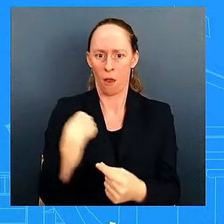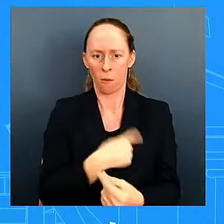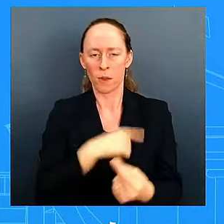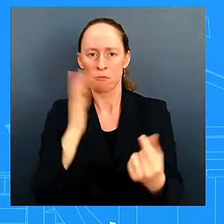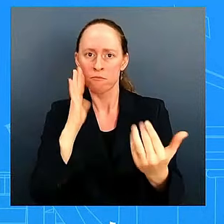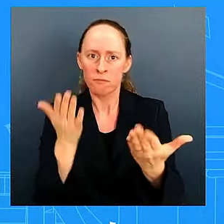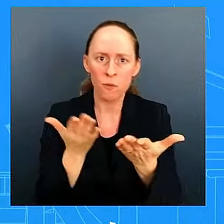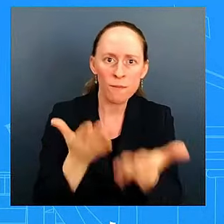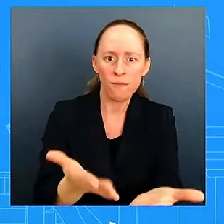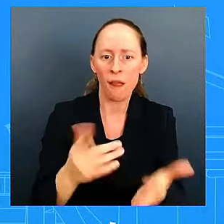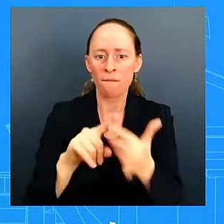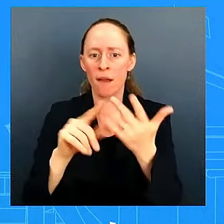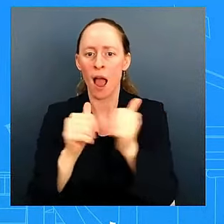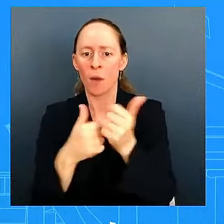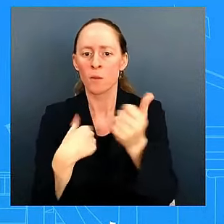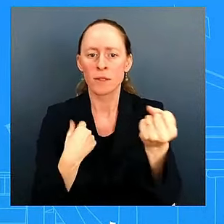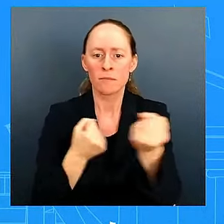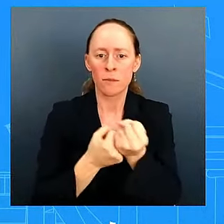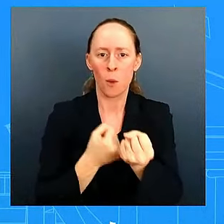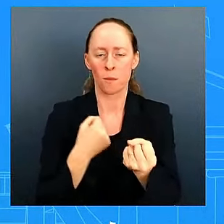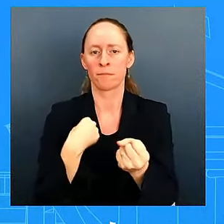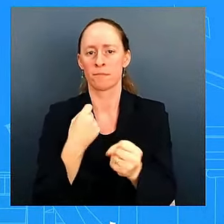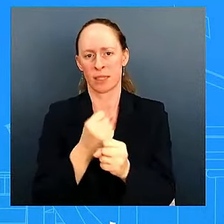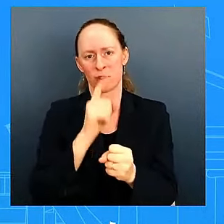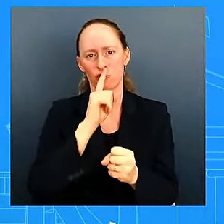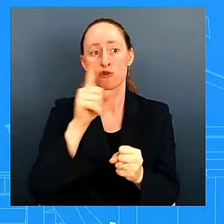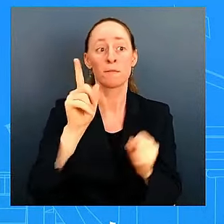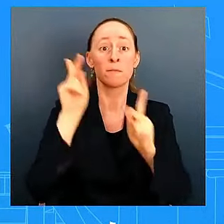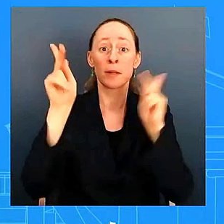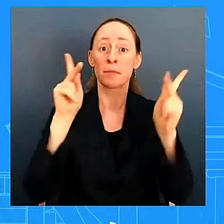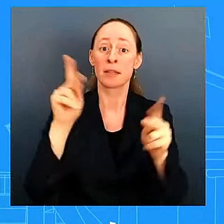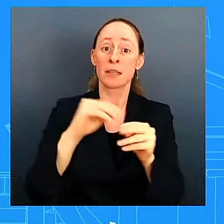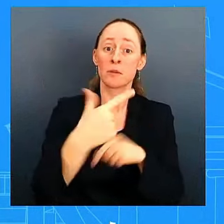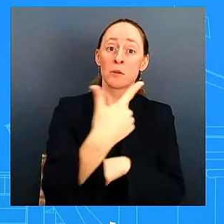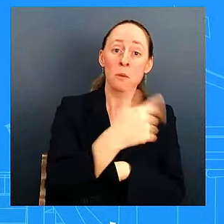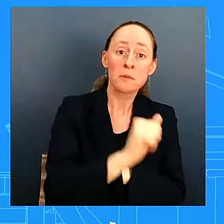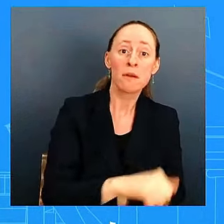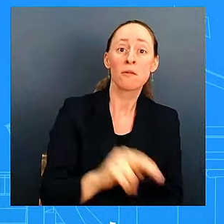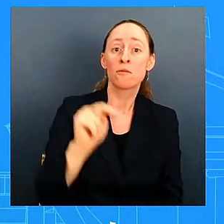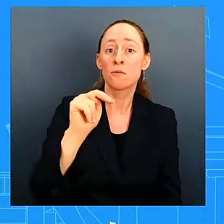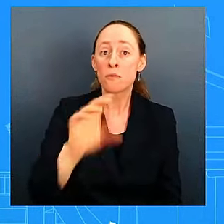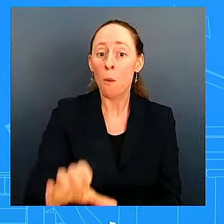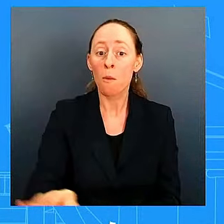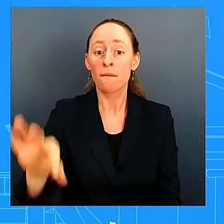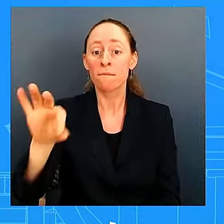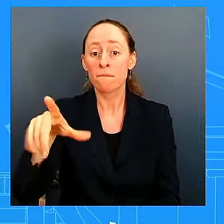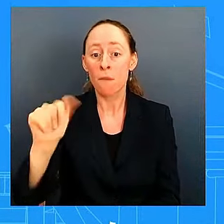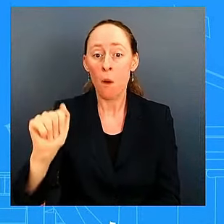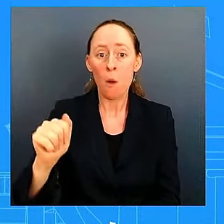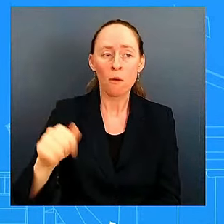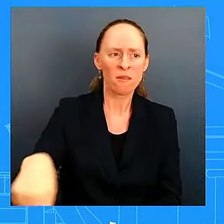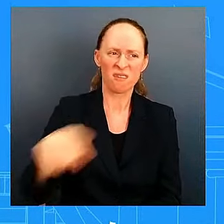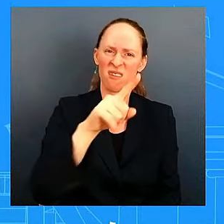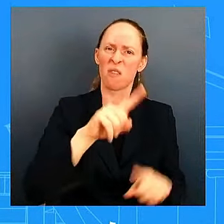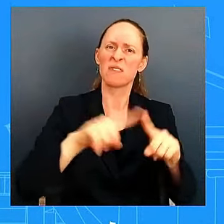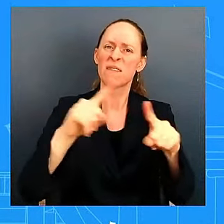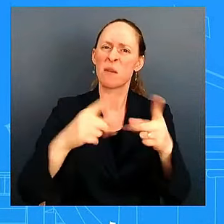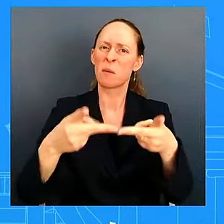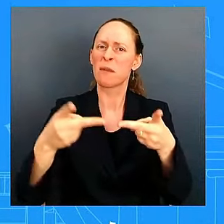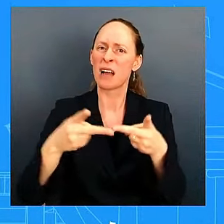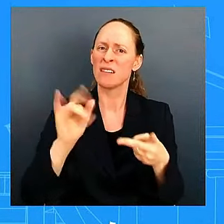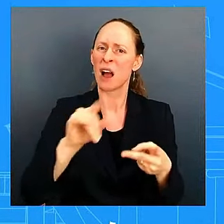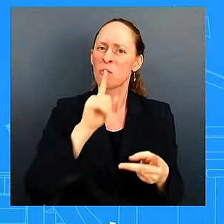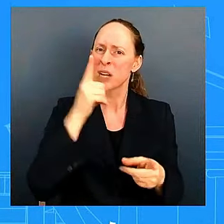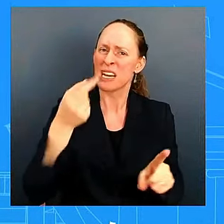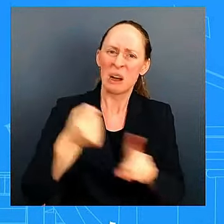georgia north carolina florida the impacted areas uh have the have the resources that they need uh to deal